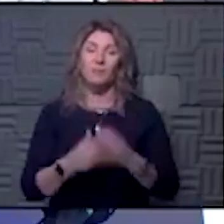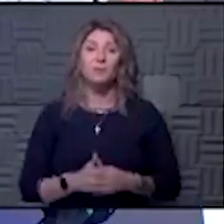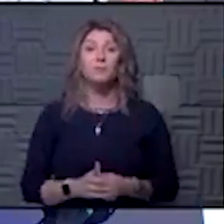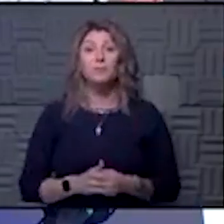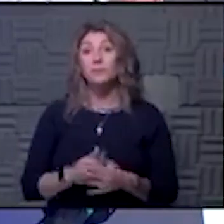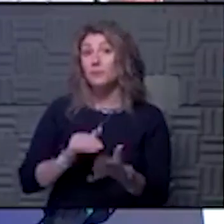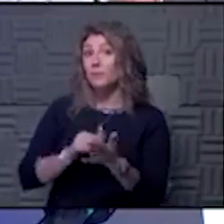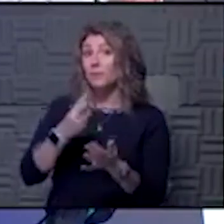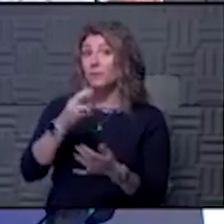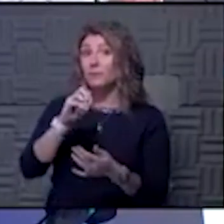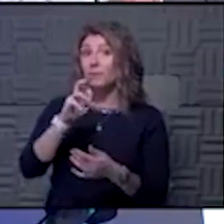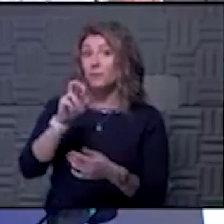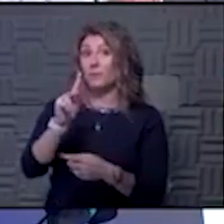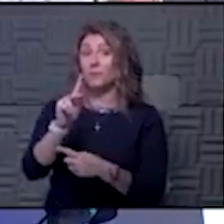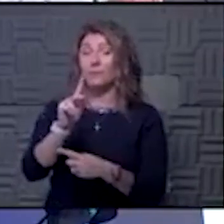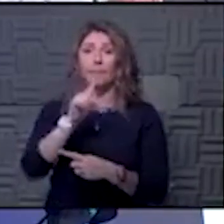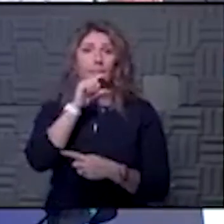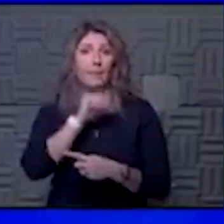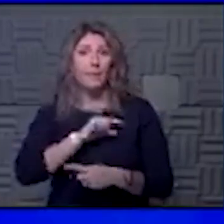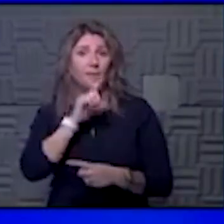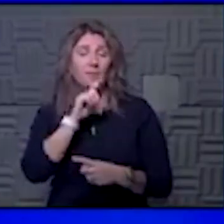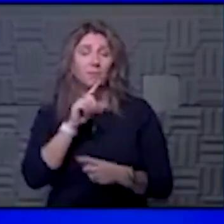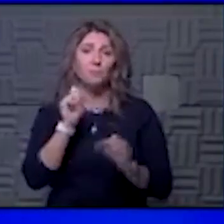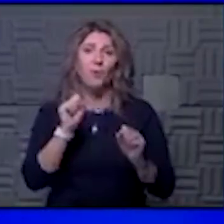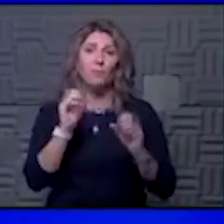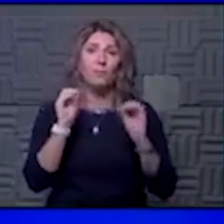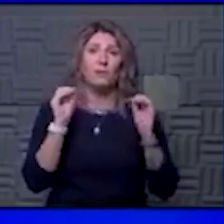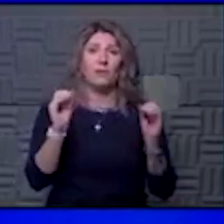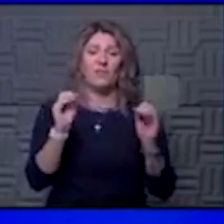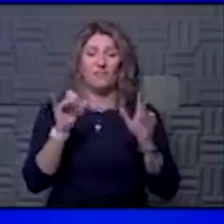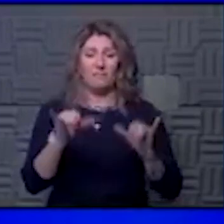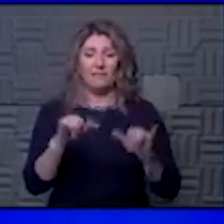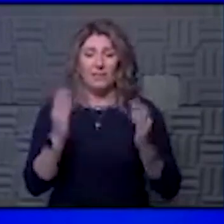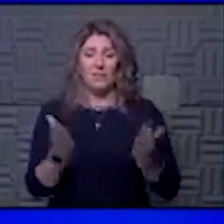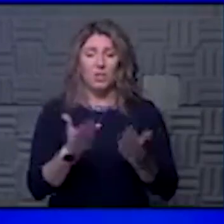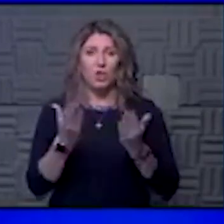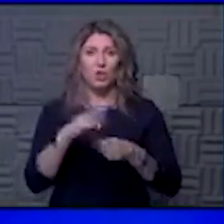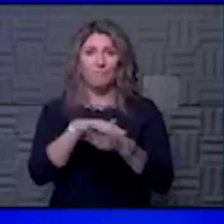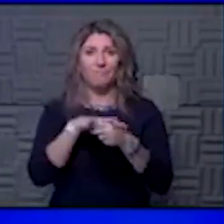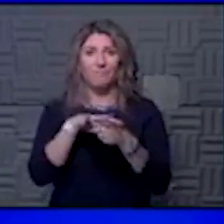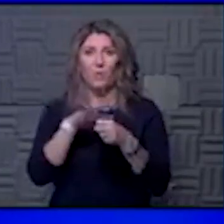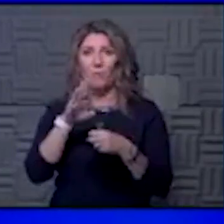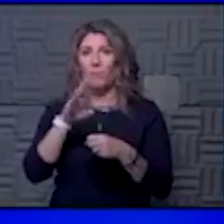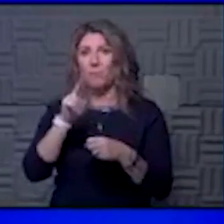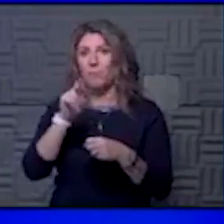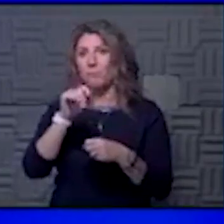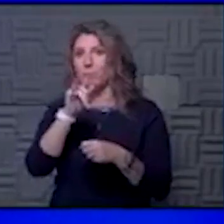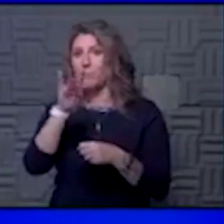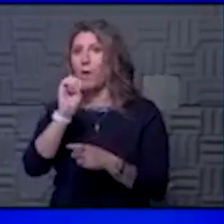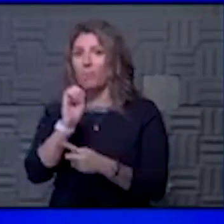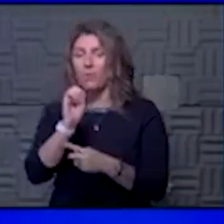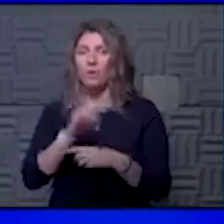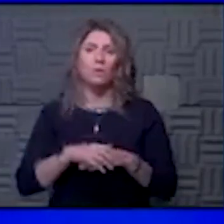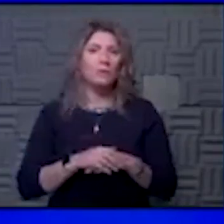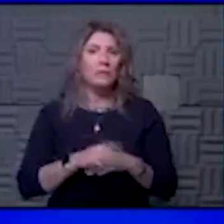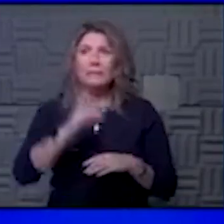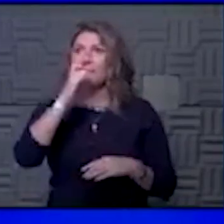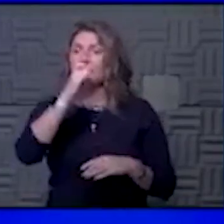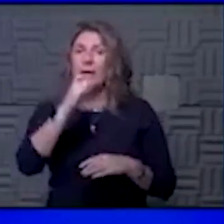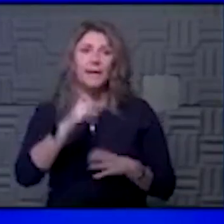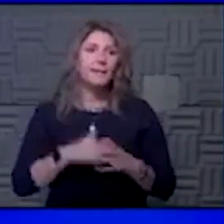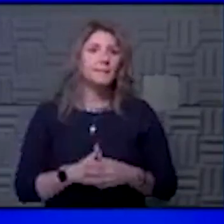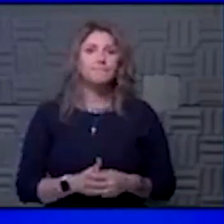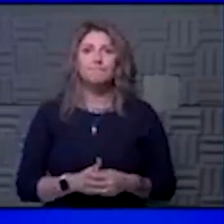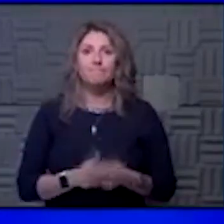Hawk? Yeah, Thanksgiving, probably nothing, probably staying here just with the local bubble. I'm not going to